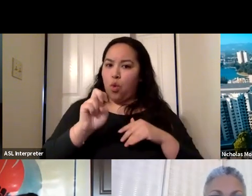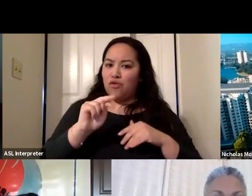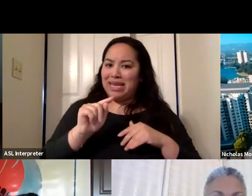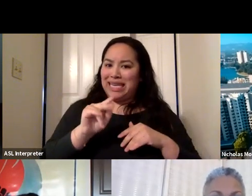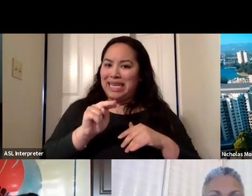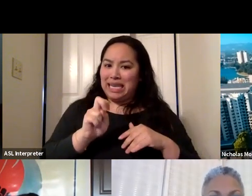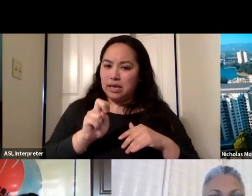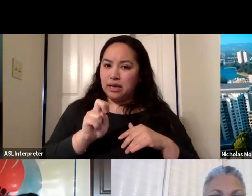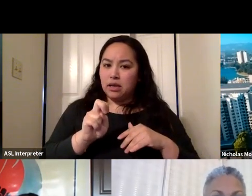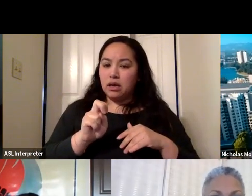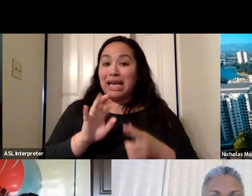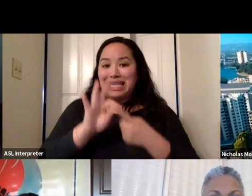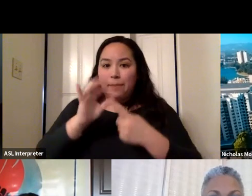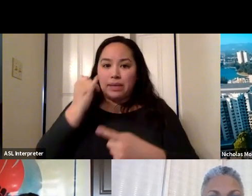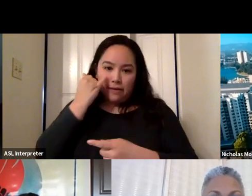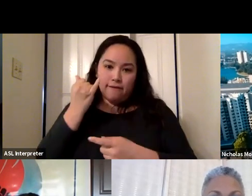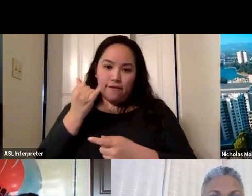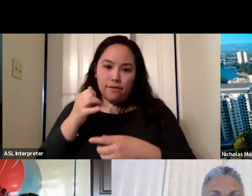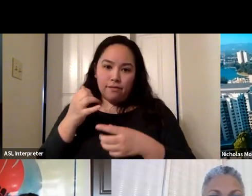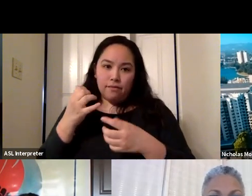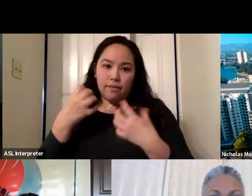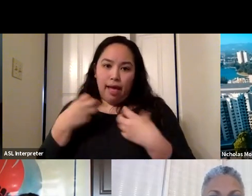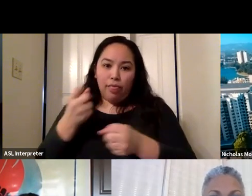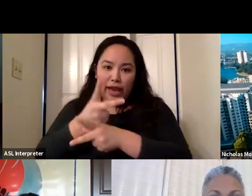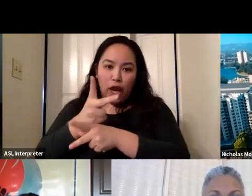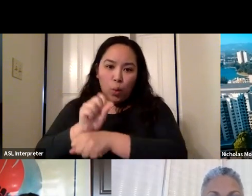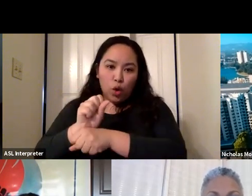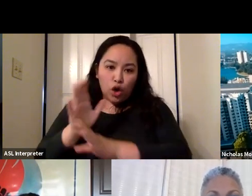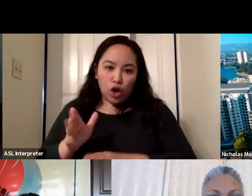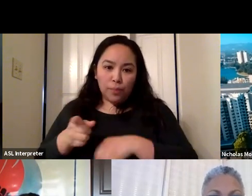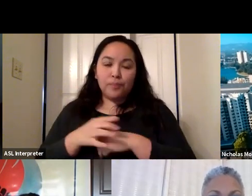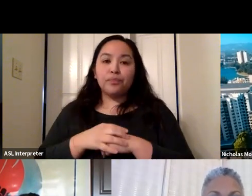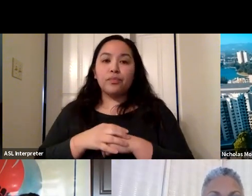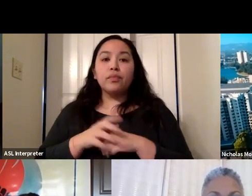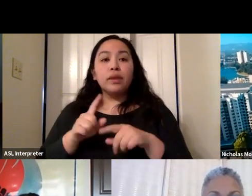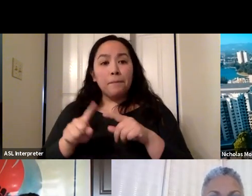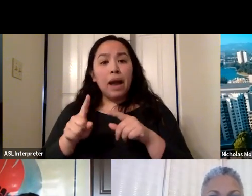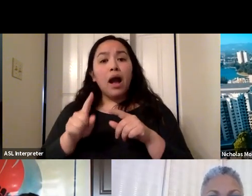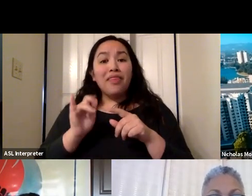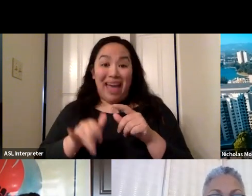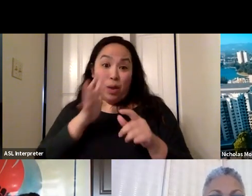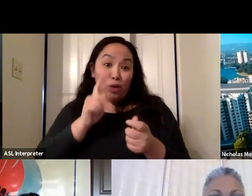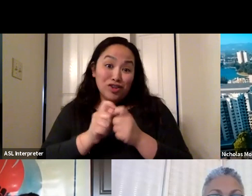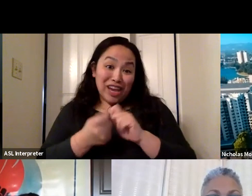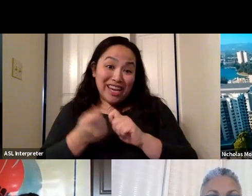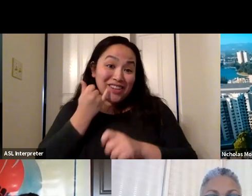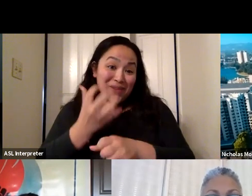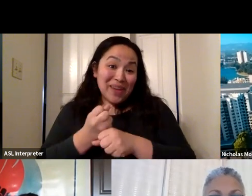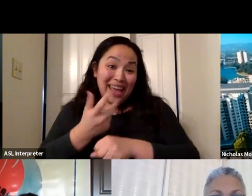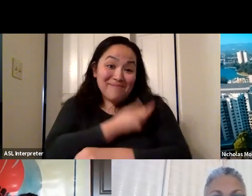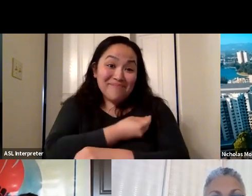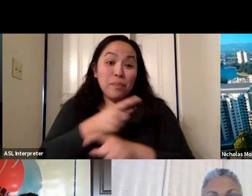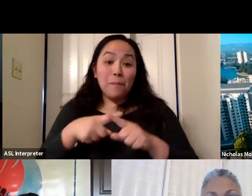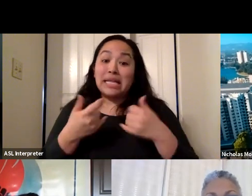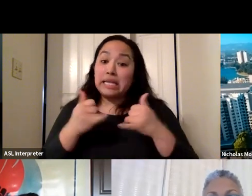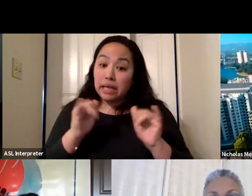exception to that is if you're a health care worker, but for the most part, you know, you those things will change for you. However, we are urging